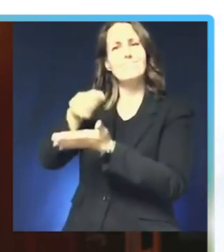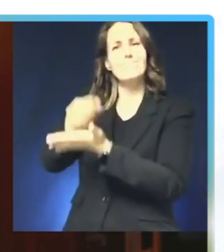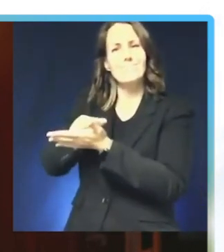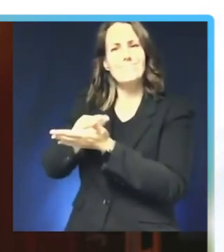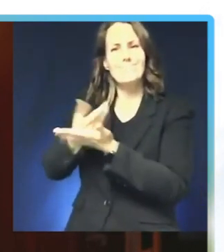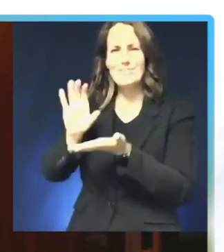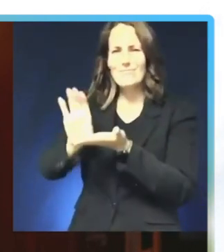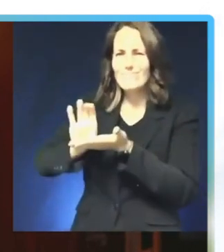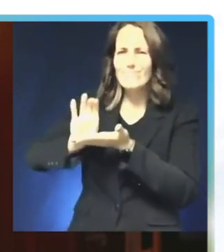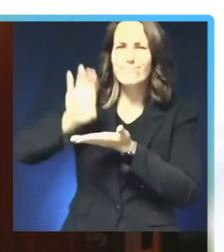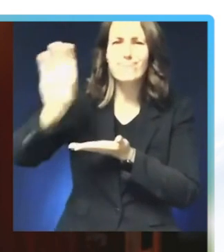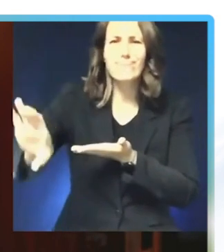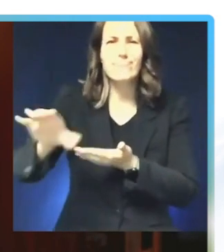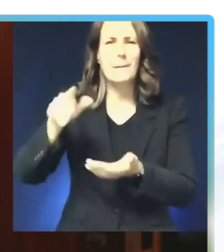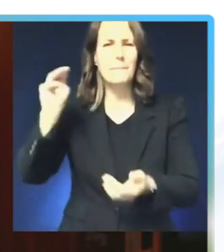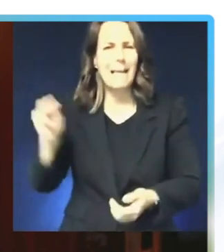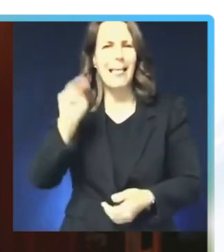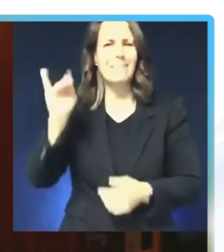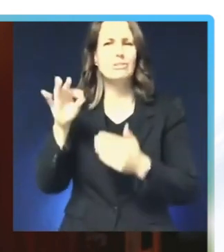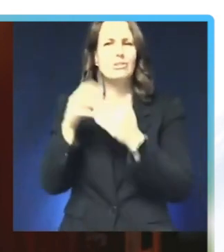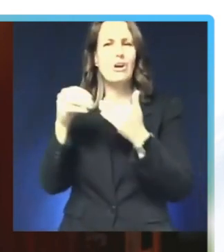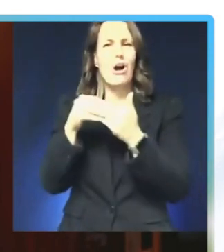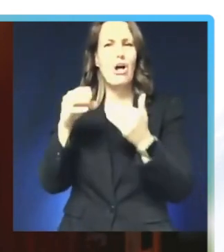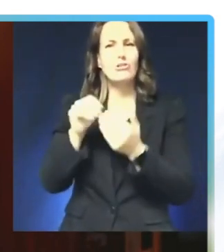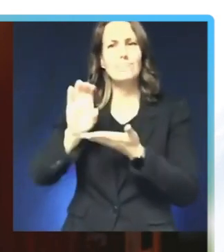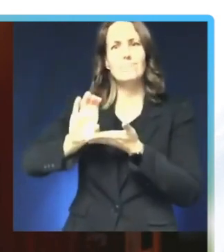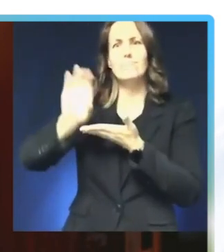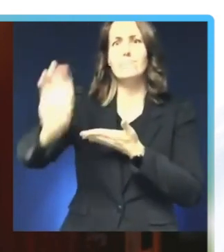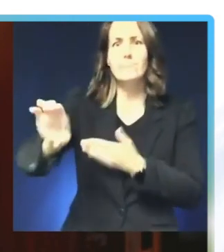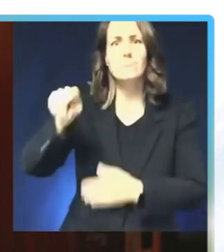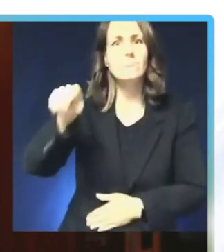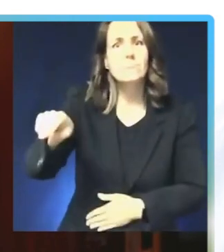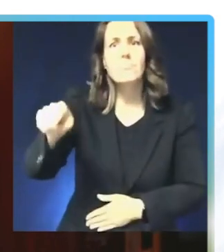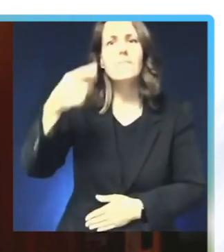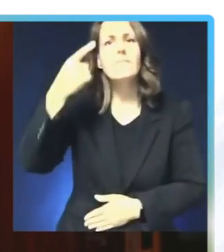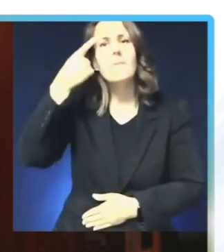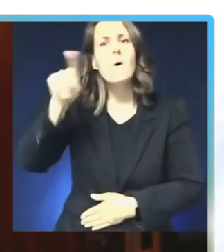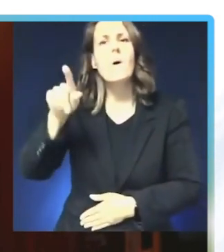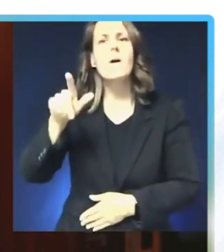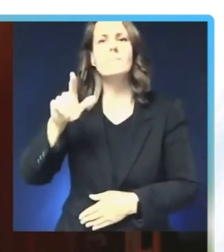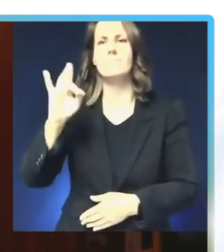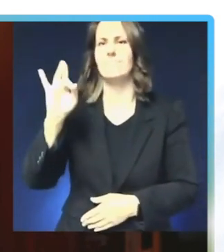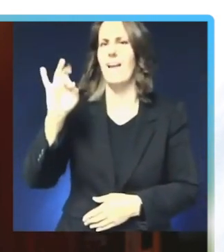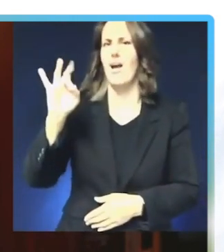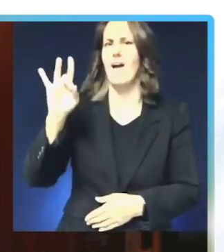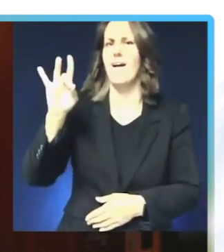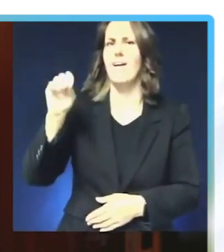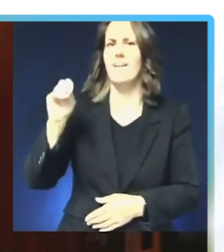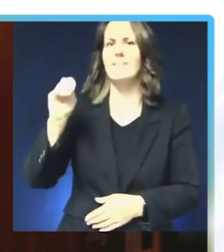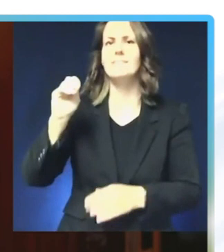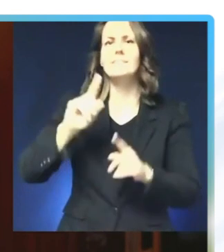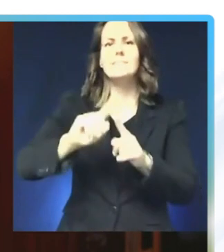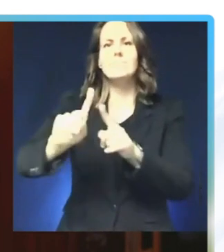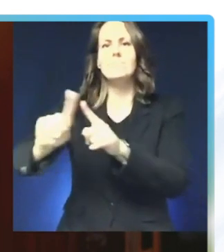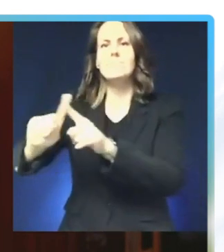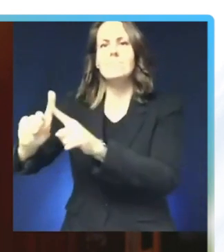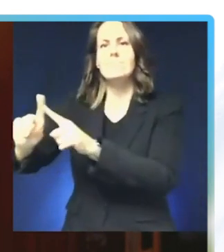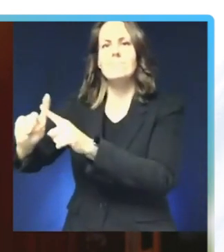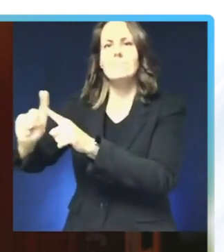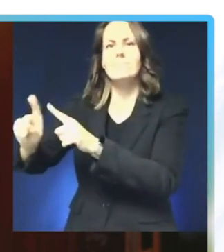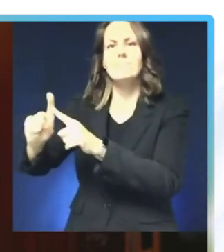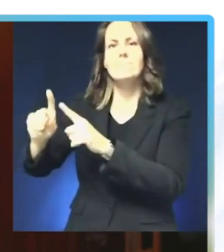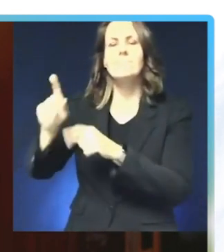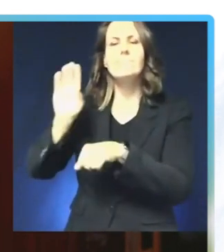out the door to more than 880 lodging businesses around the state to help provide a shot in the arm to an industry that really